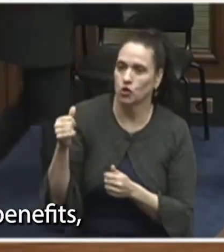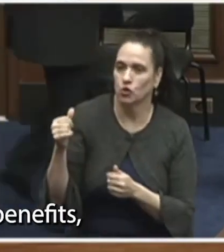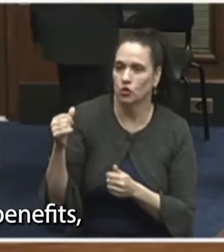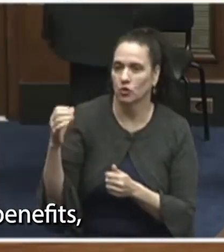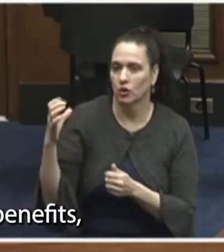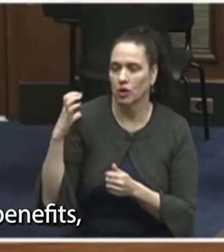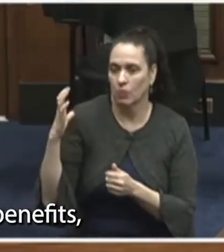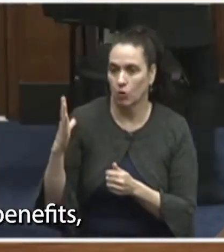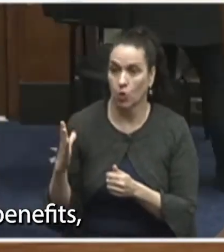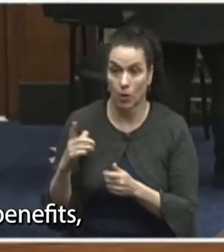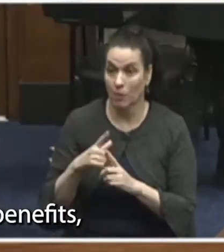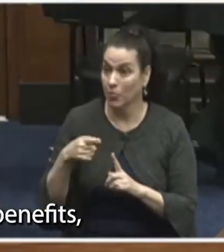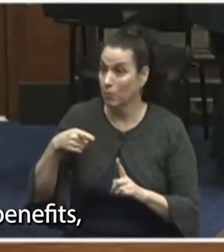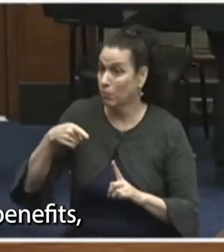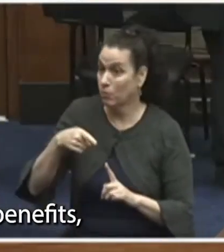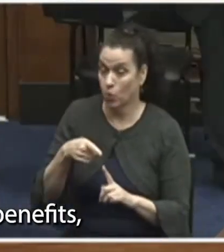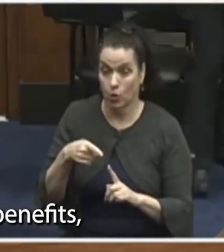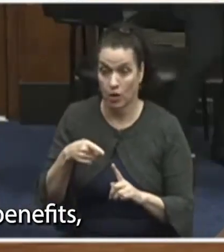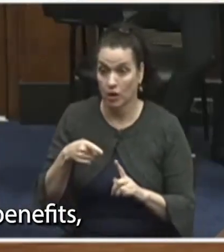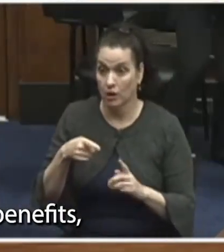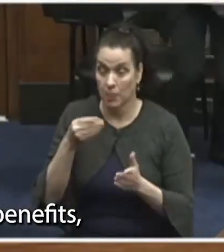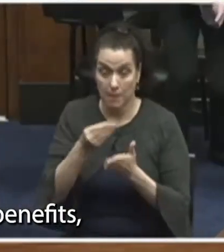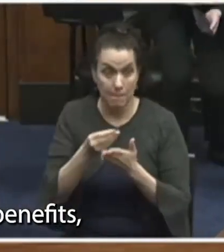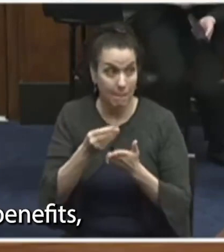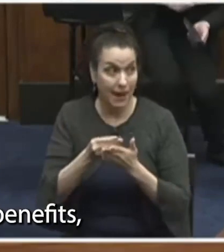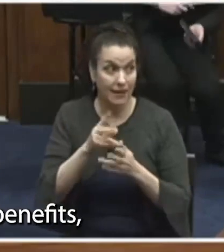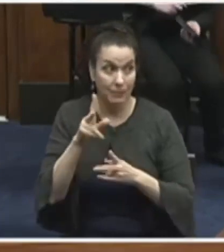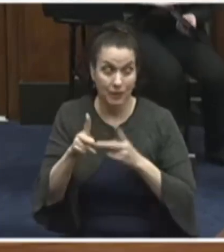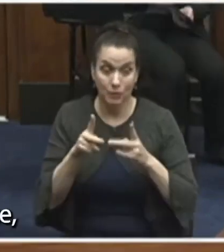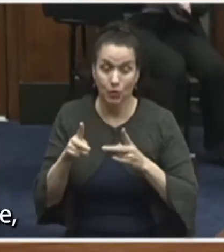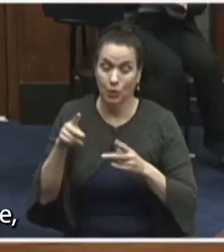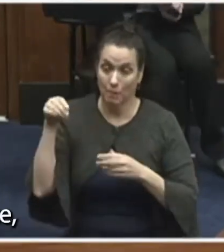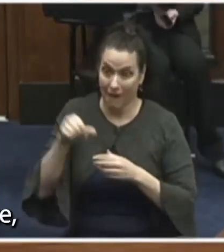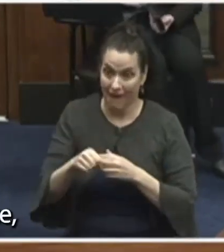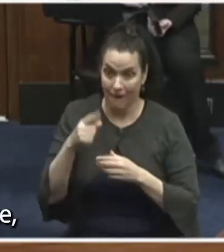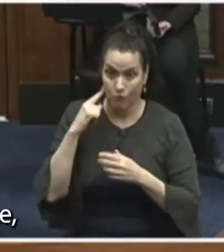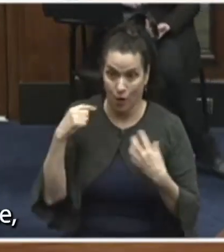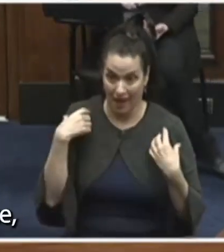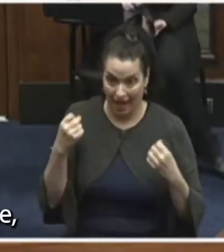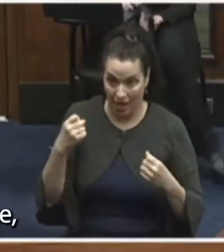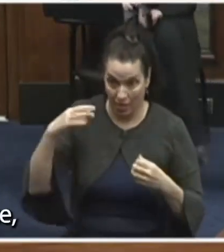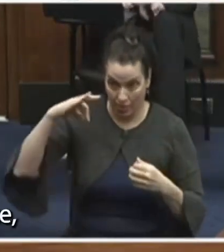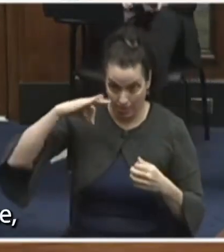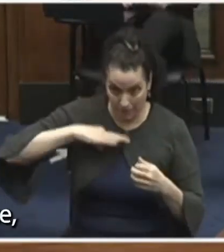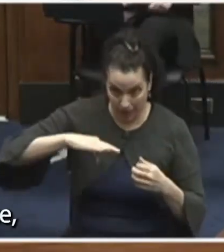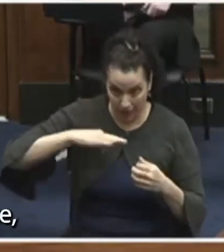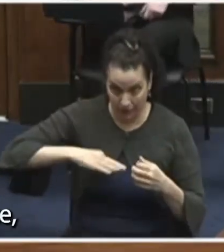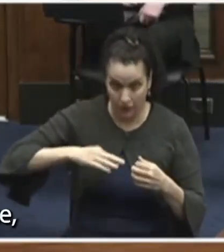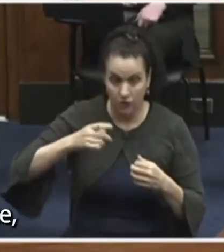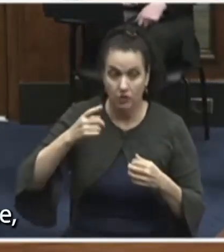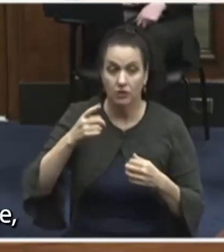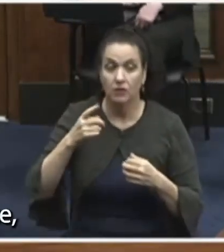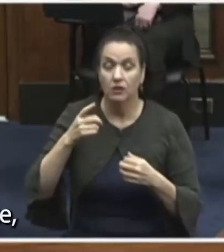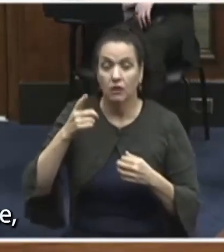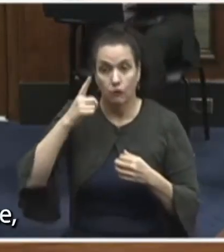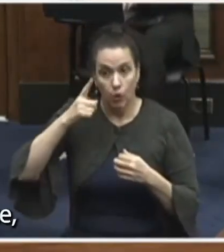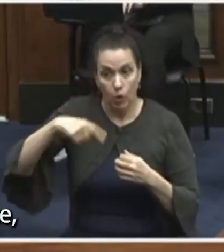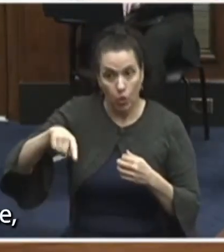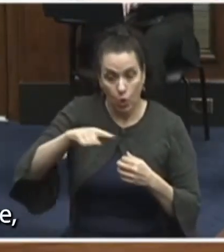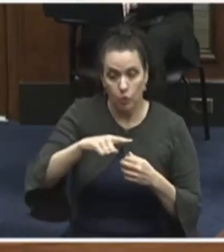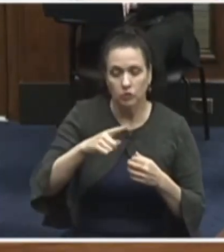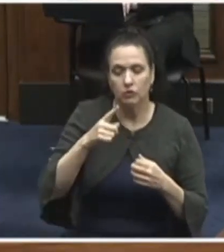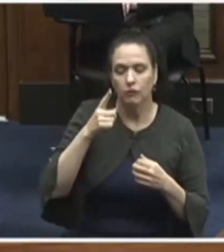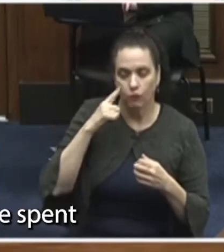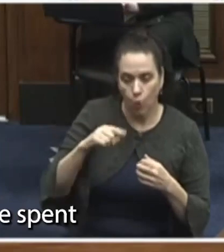the money employers spend on health benefits, and particularly for-profit private health